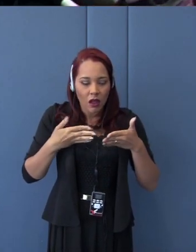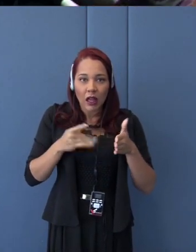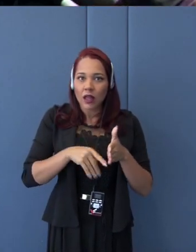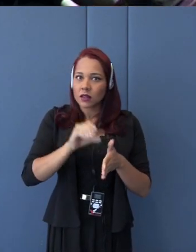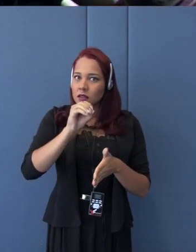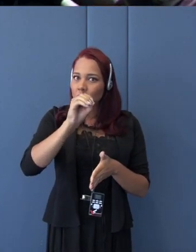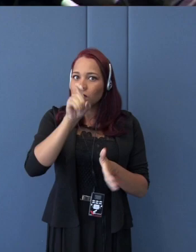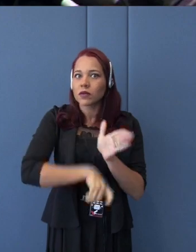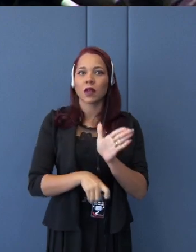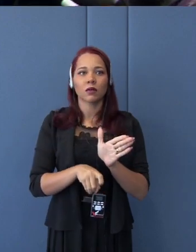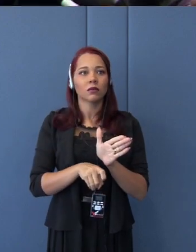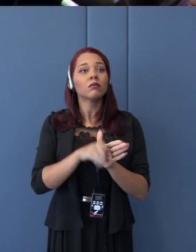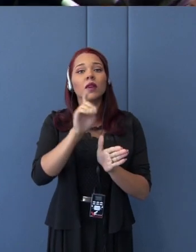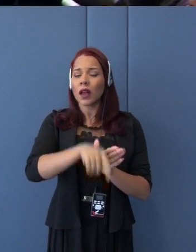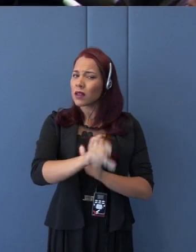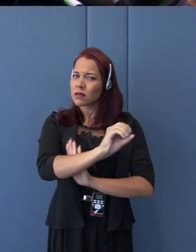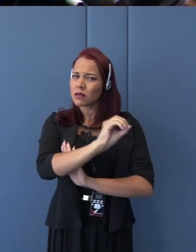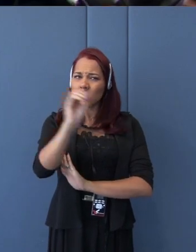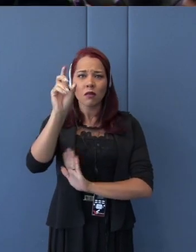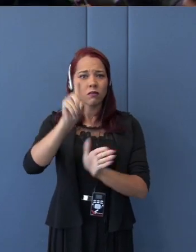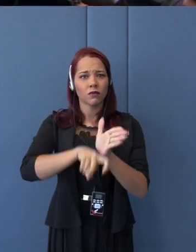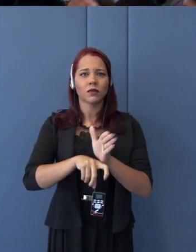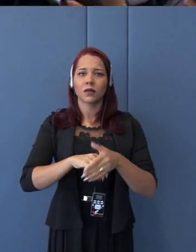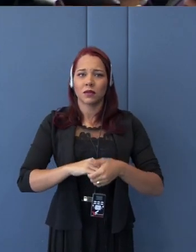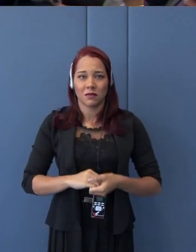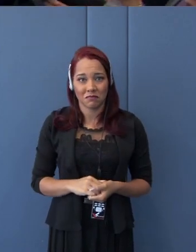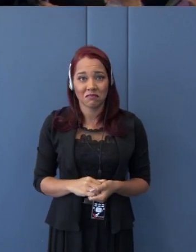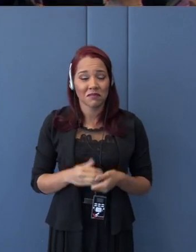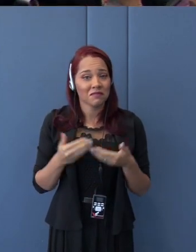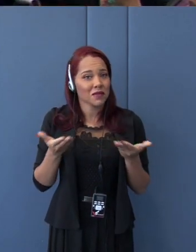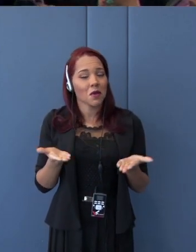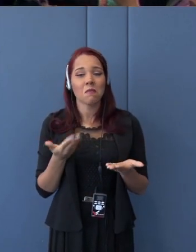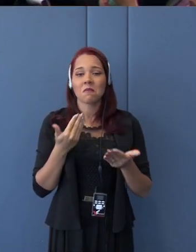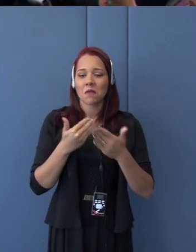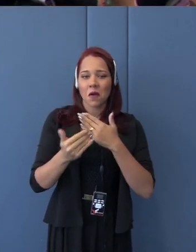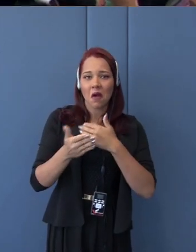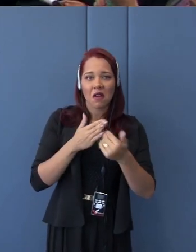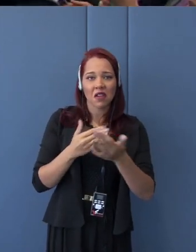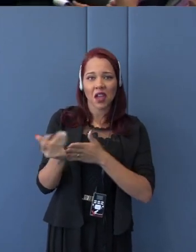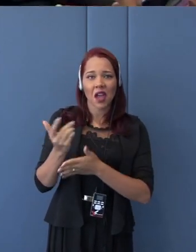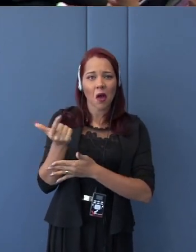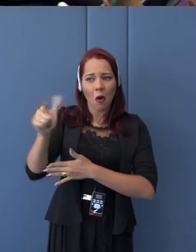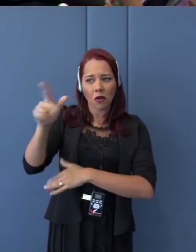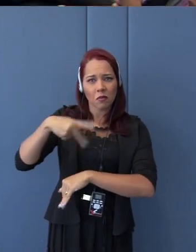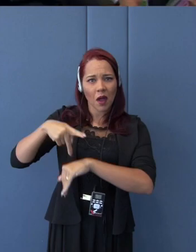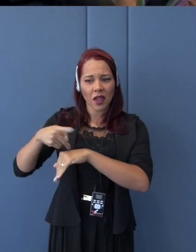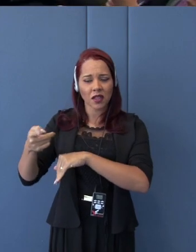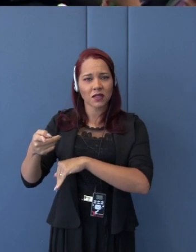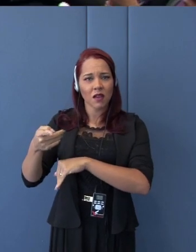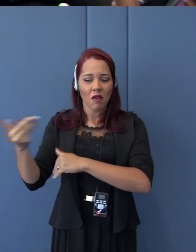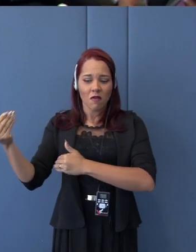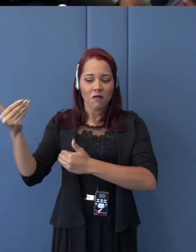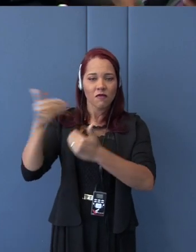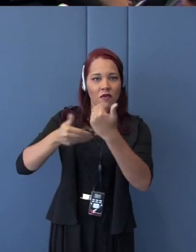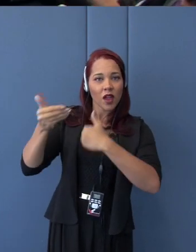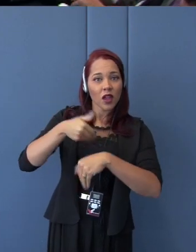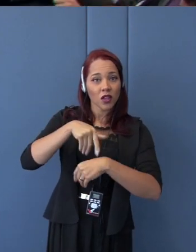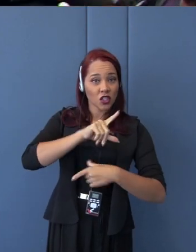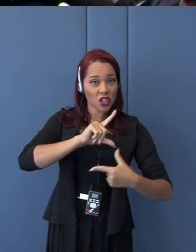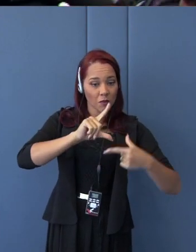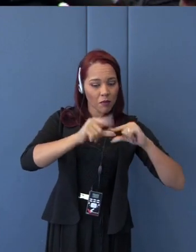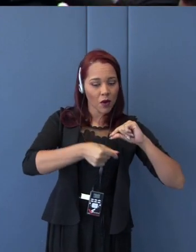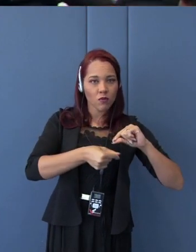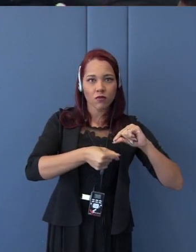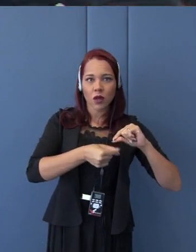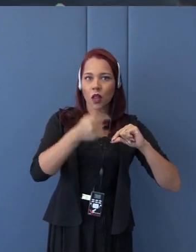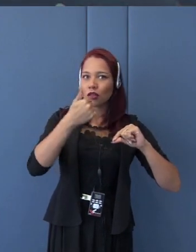0%. So any, you know, the foreign cars getting into Japan, they are not subject to any duties. That